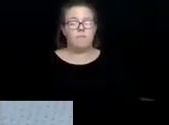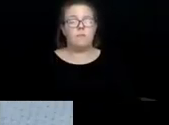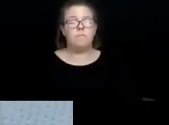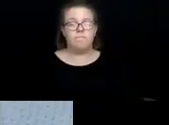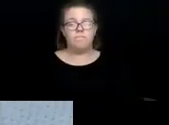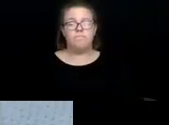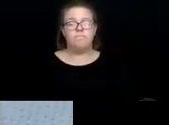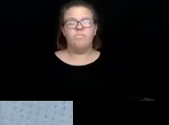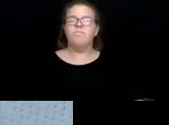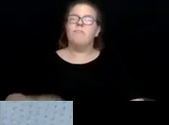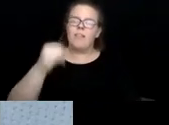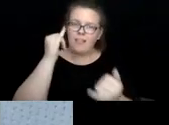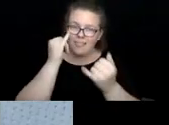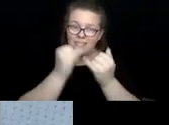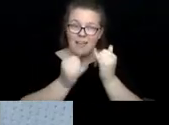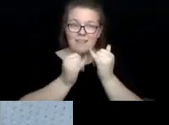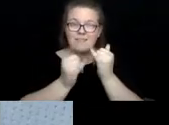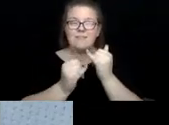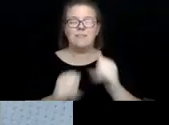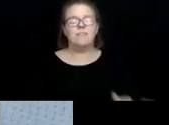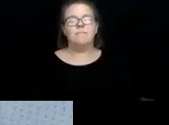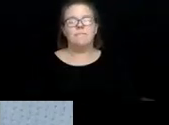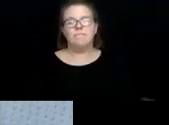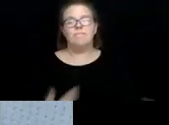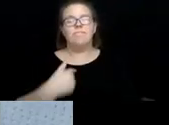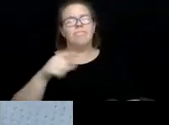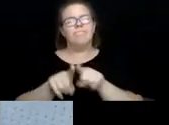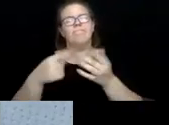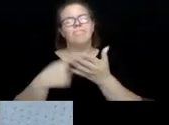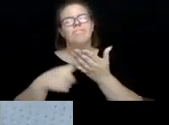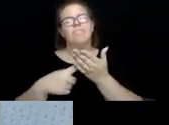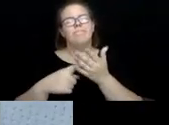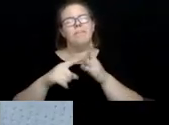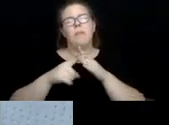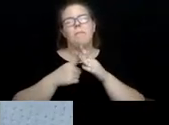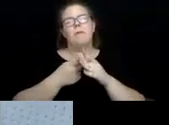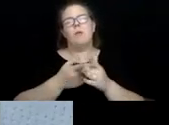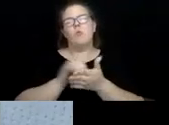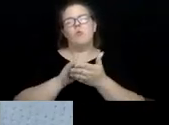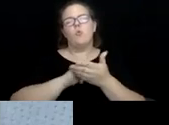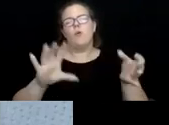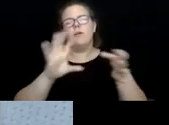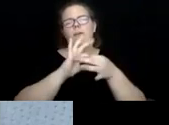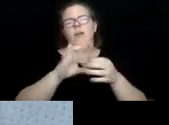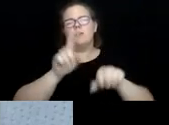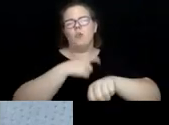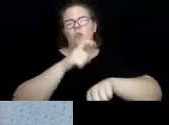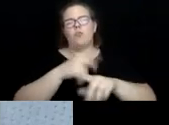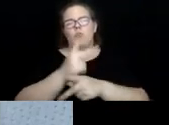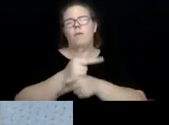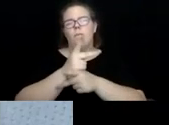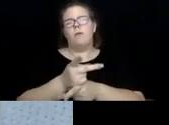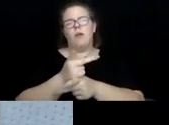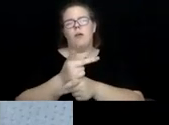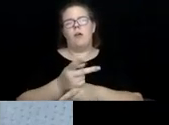And lastly, I also talked at the beginning about New York Connects and the Long-Term Care Resource Center. So if I could see the next